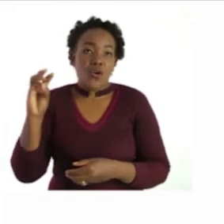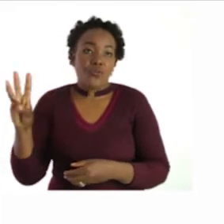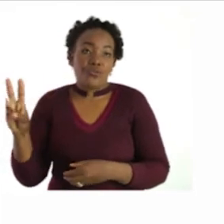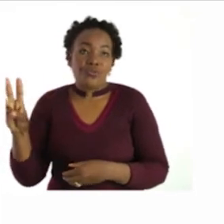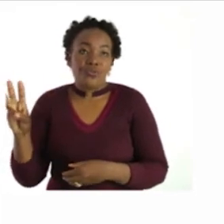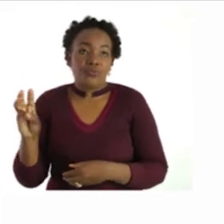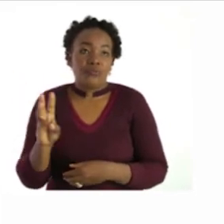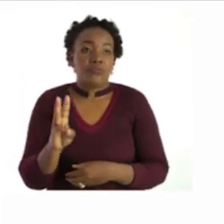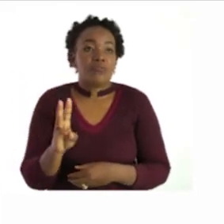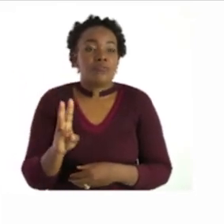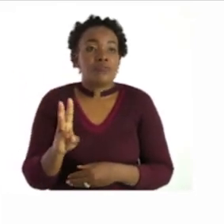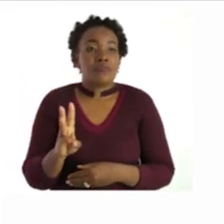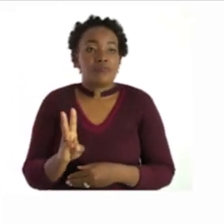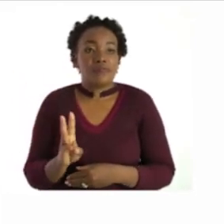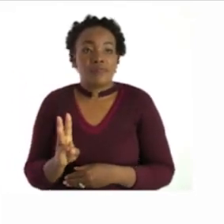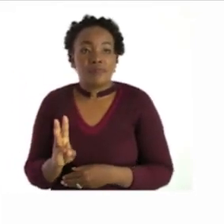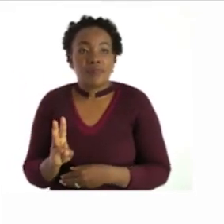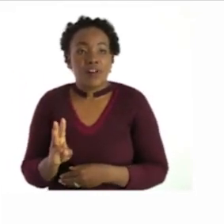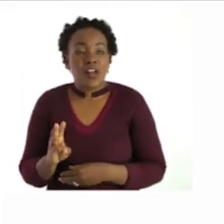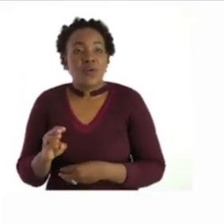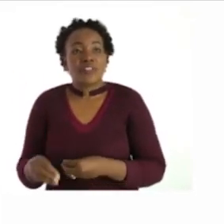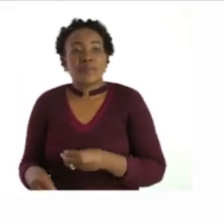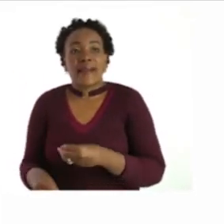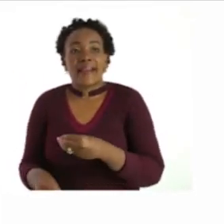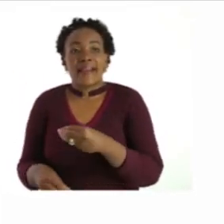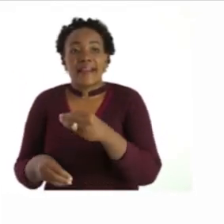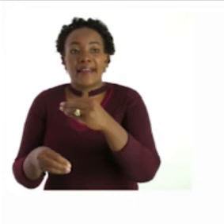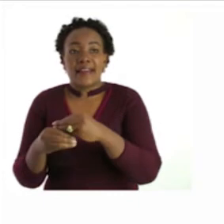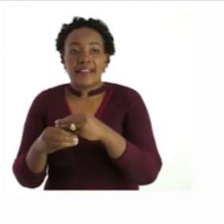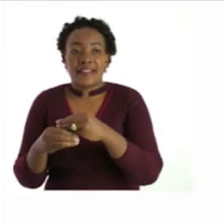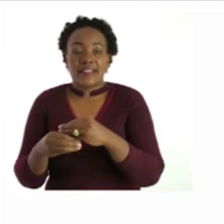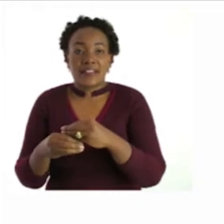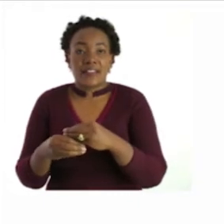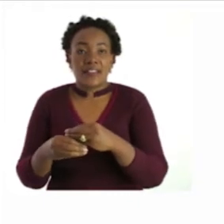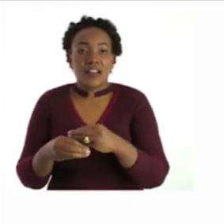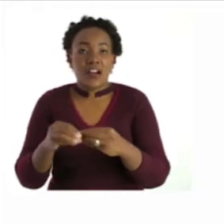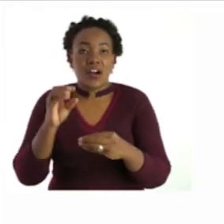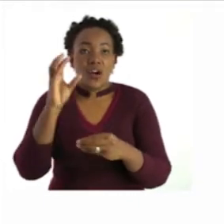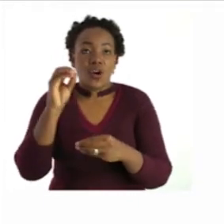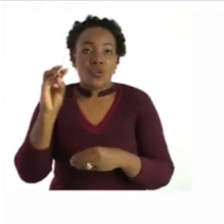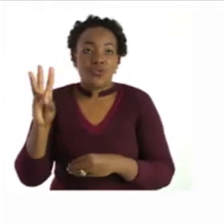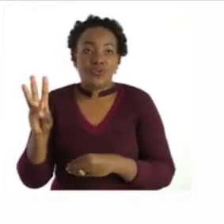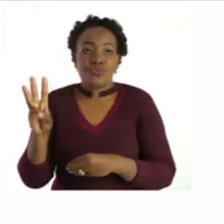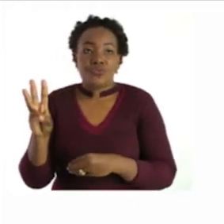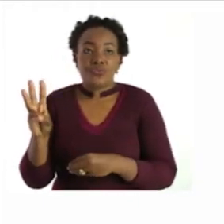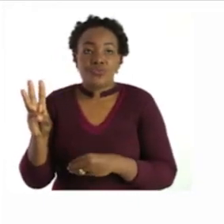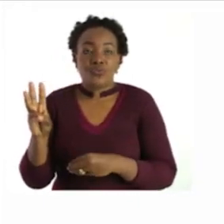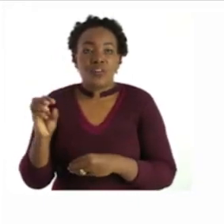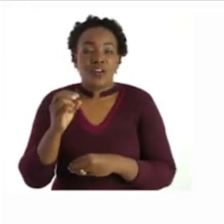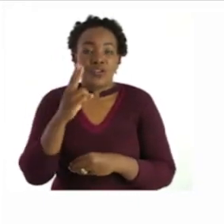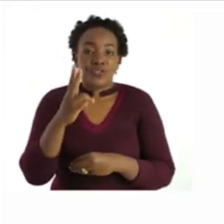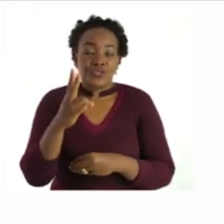we make words by filling in the sound o we are given two